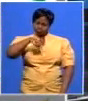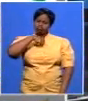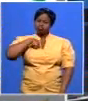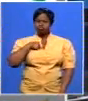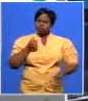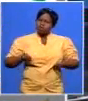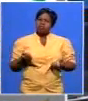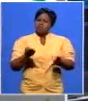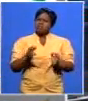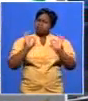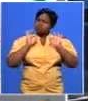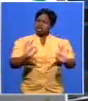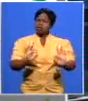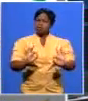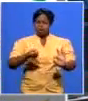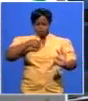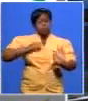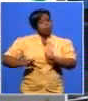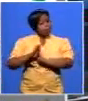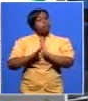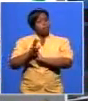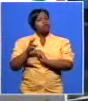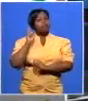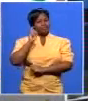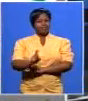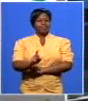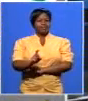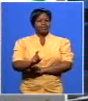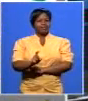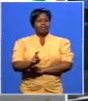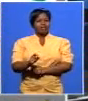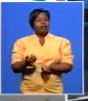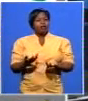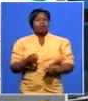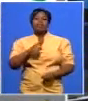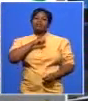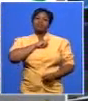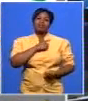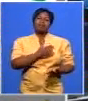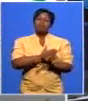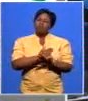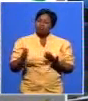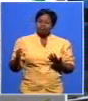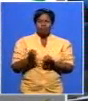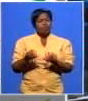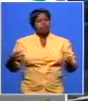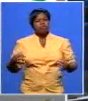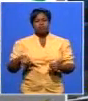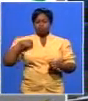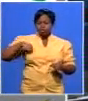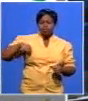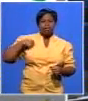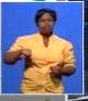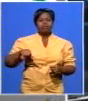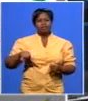please improve accelerate the pace that's why you'll find out that in the many municipalities that are attracted to opposition